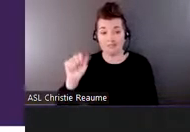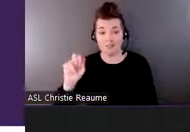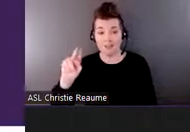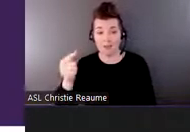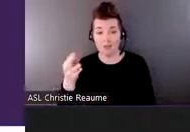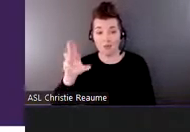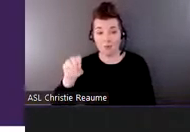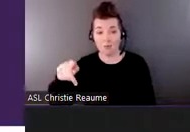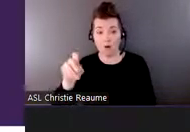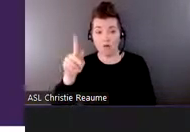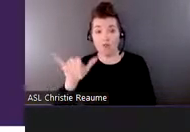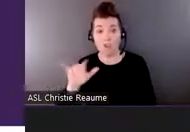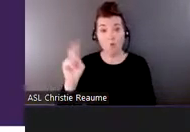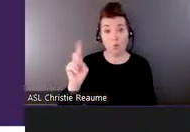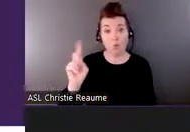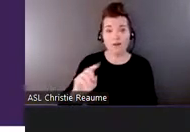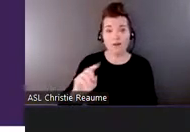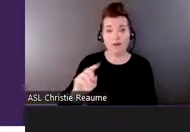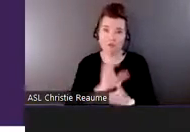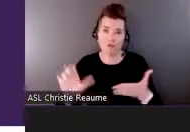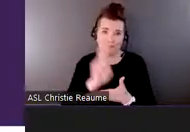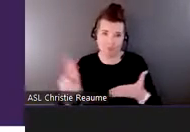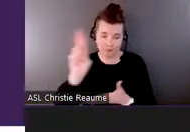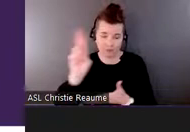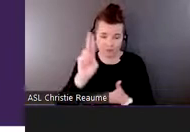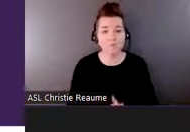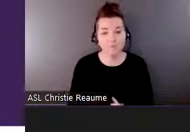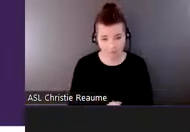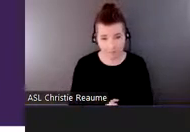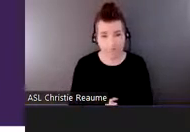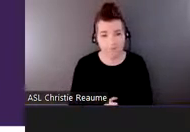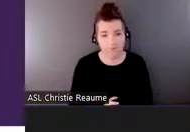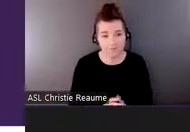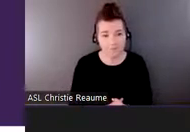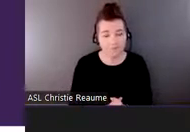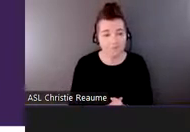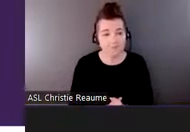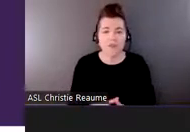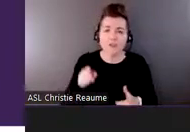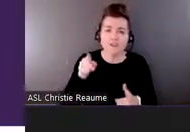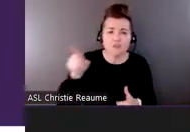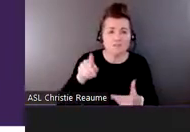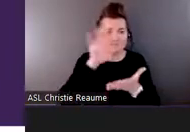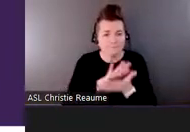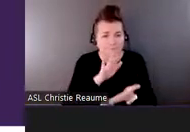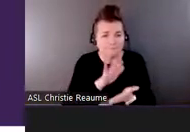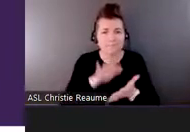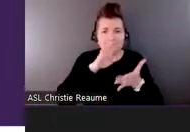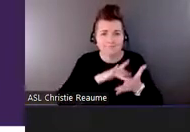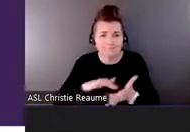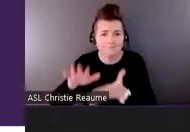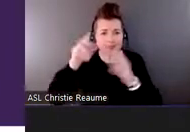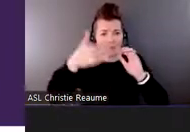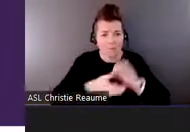Karen Bryzen-Bolving, she works on a number of research projects, as you can see